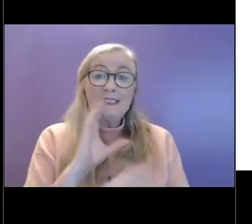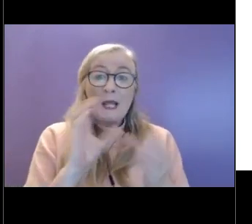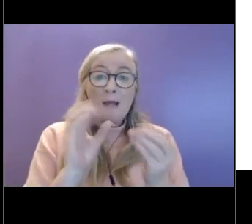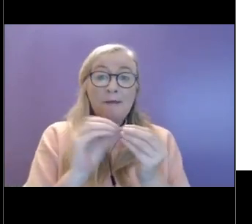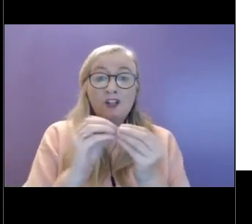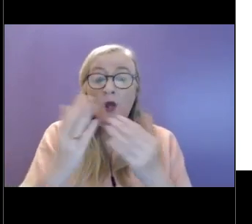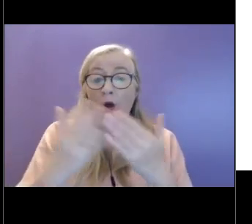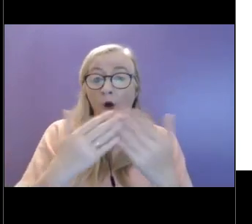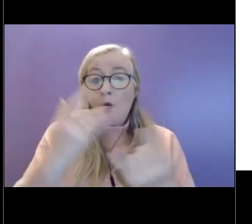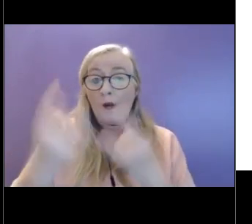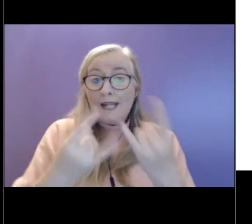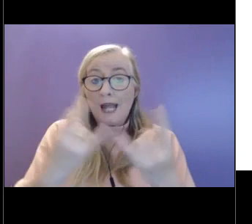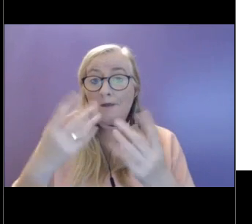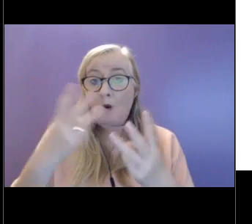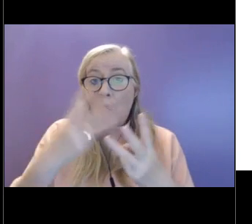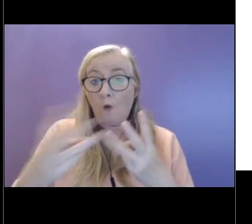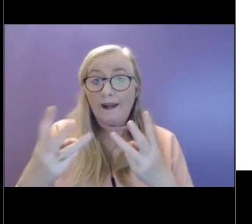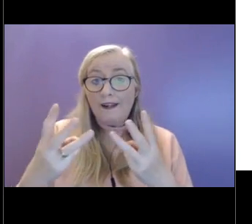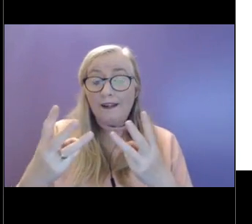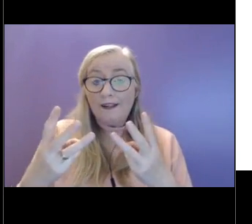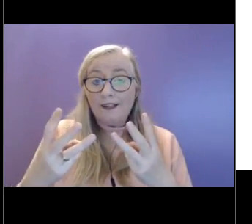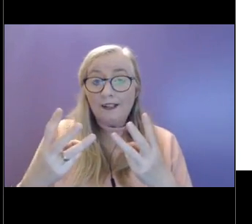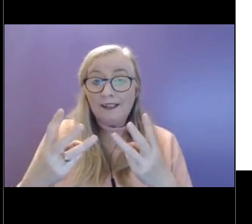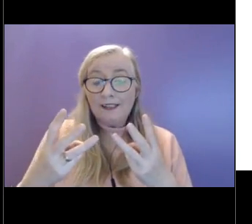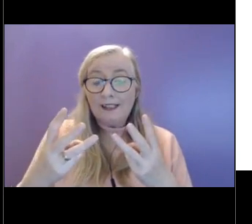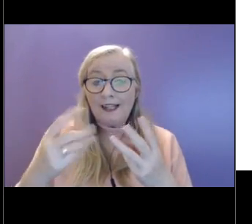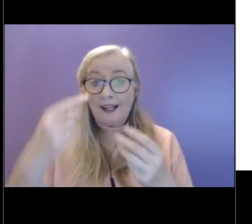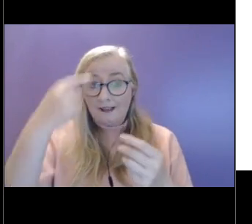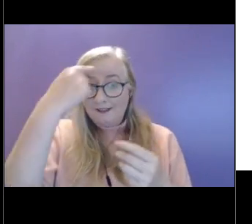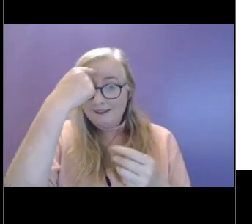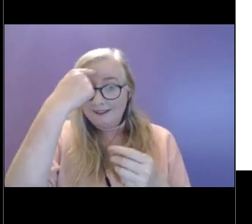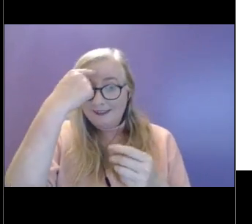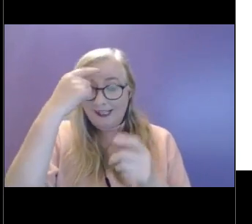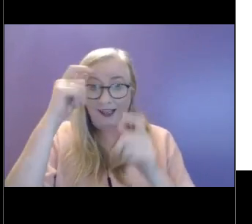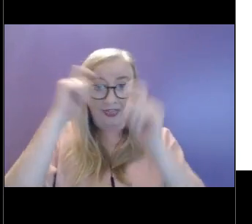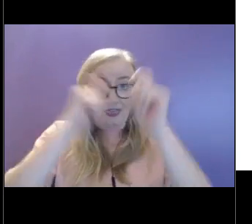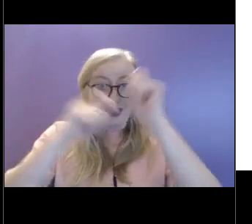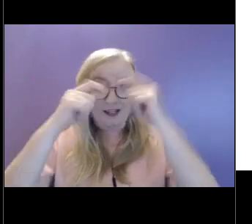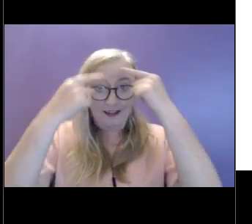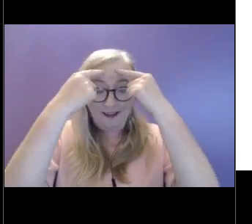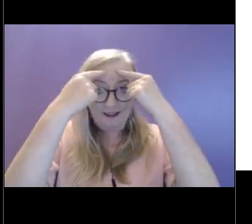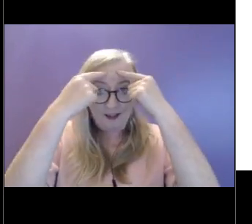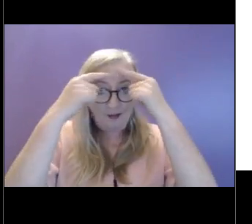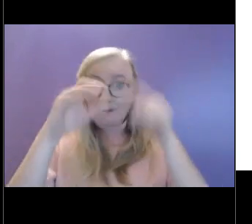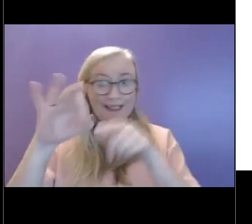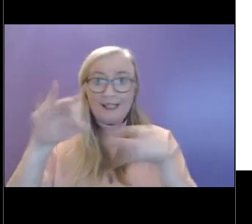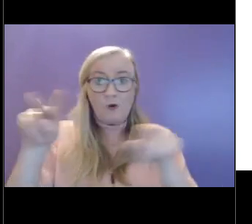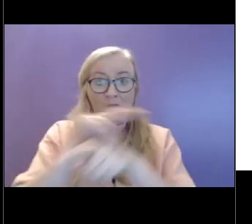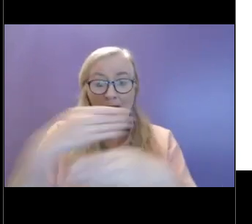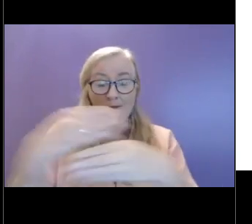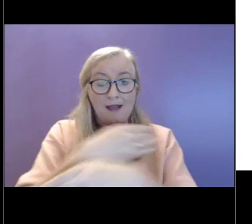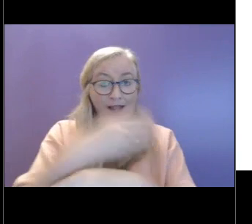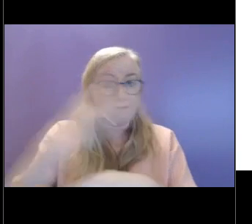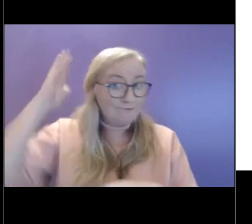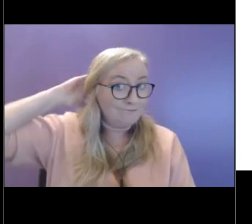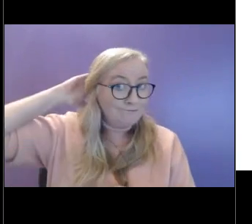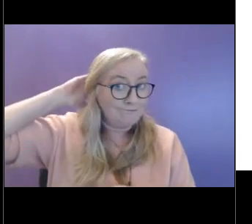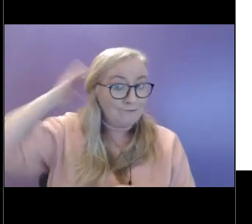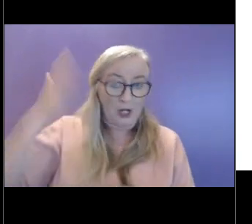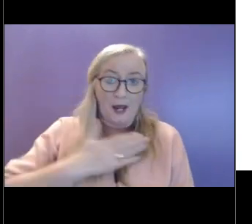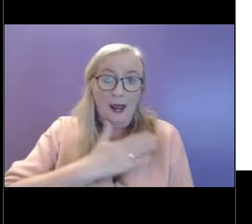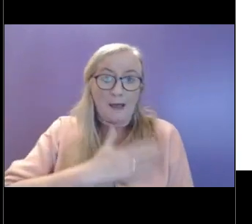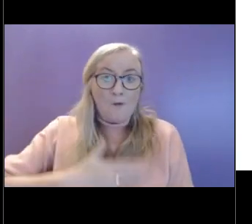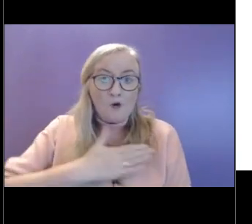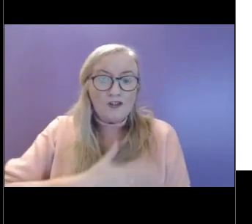happens when we get kind of our thinking hijacked by our emotional brain, that will be different